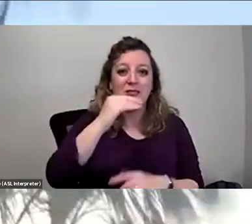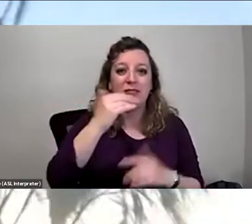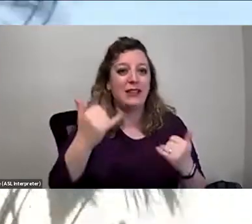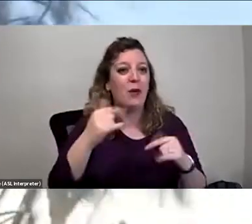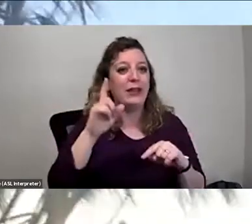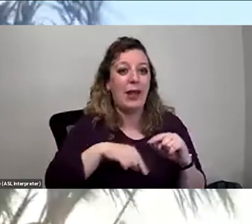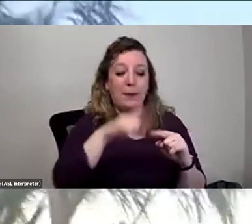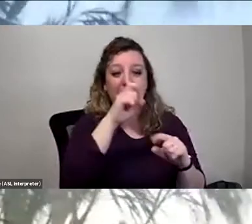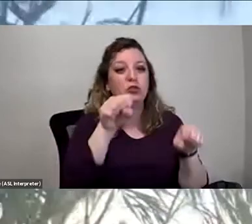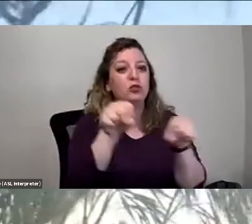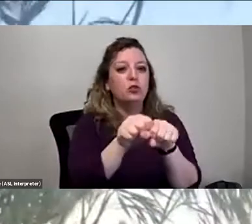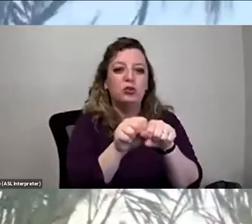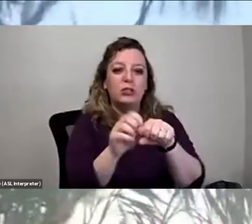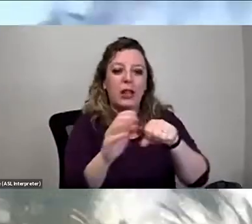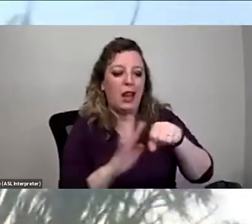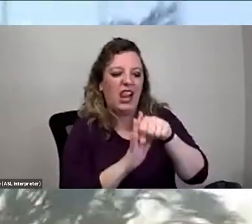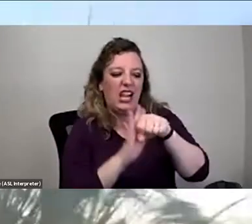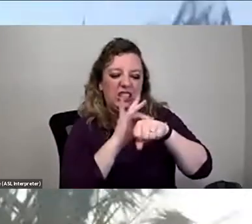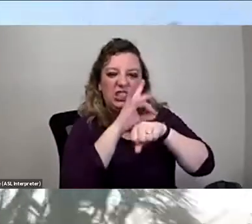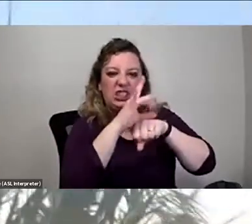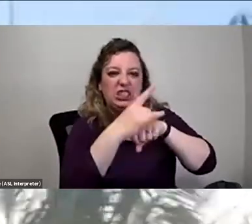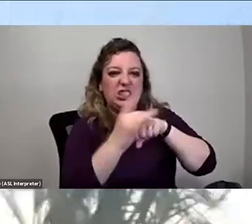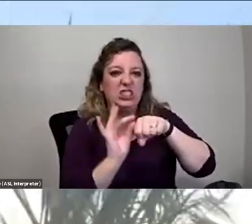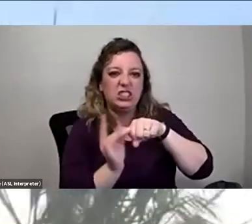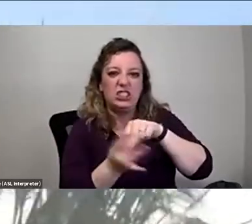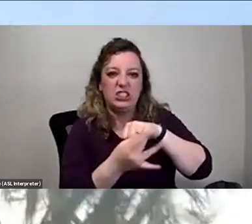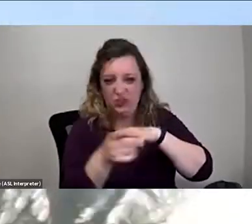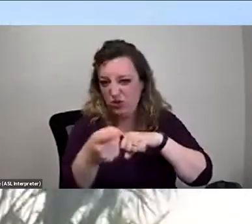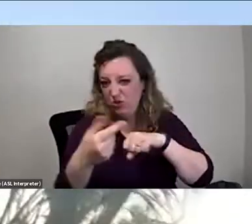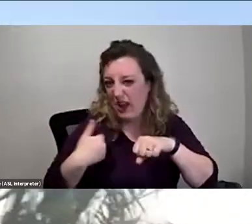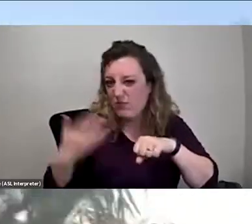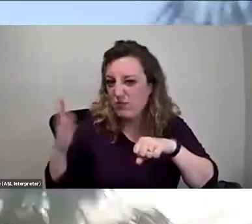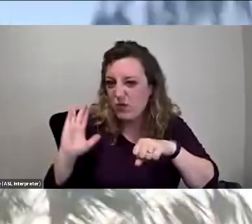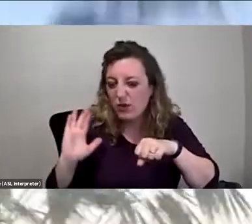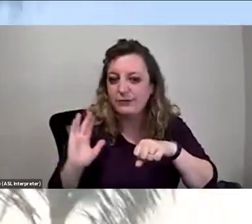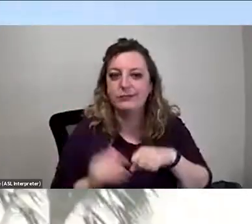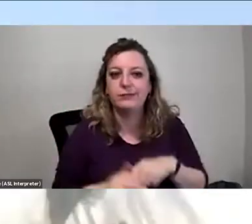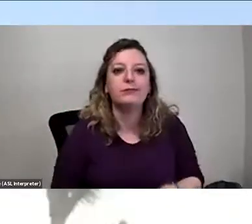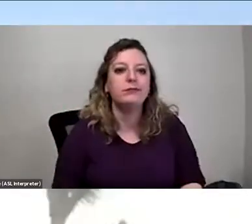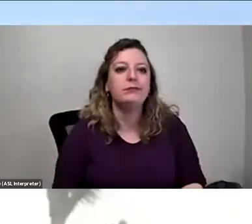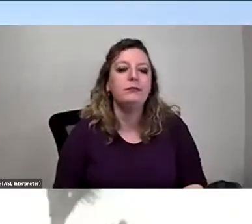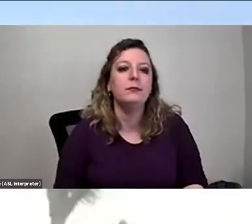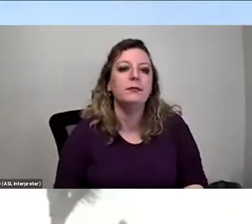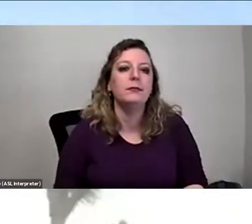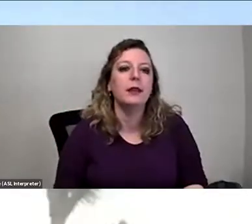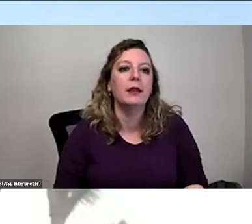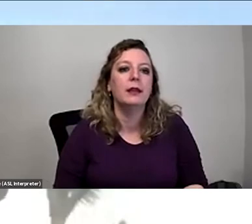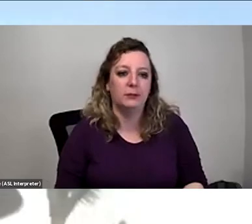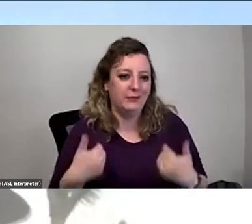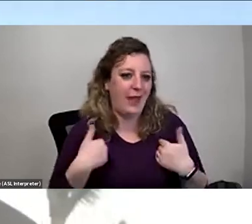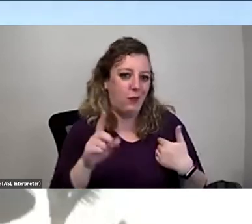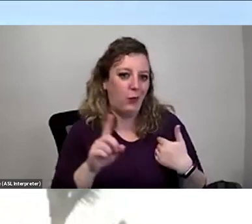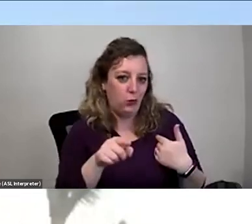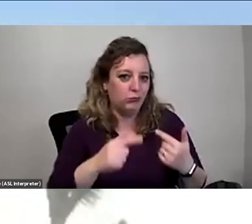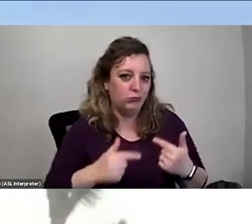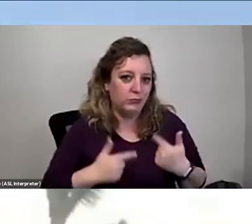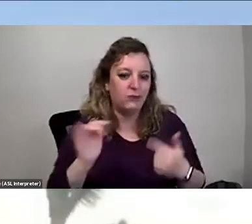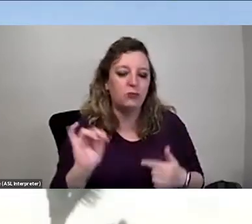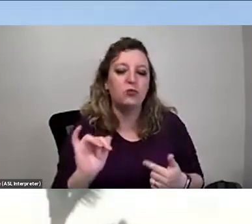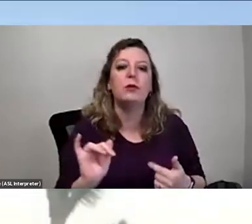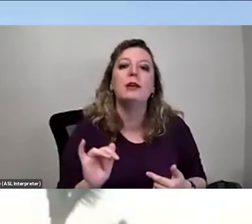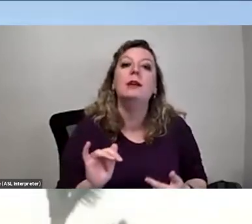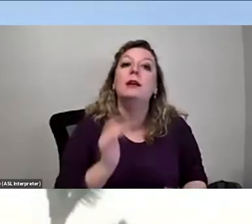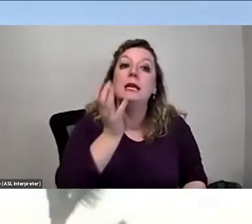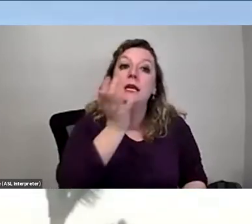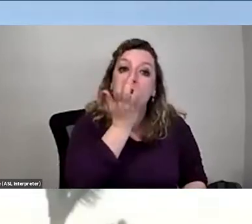because my shoes get just full of these little, I'm sure you've had these in your shoes before. They're everywhere. You probably have them where you live too. So the